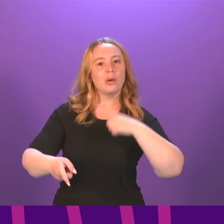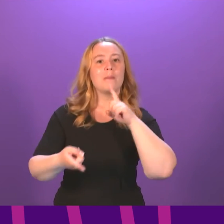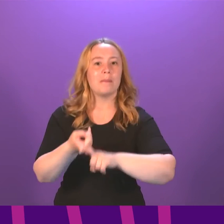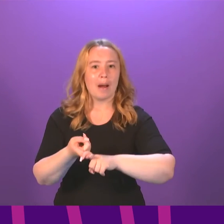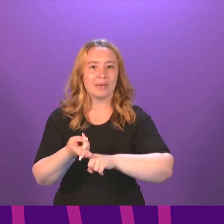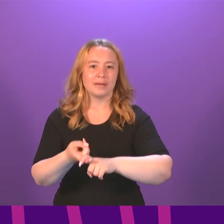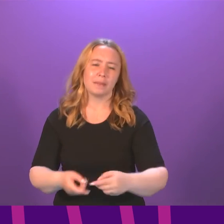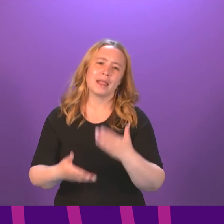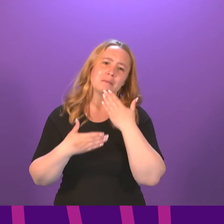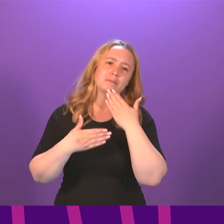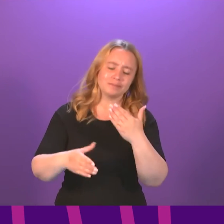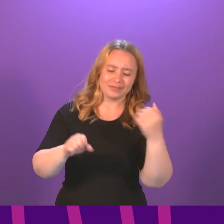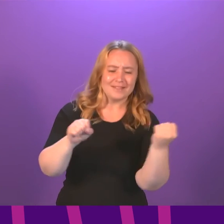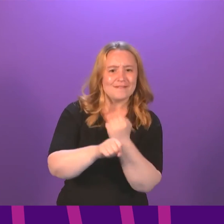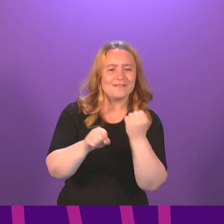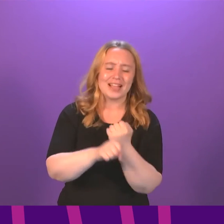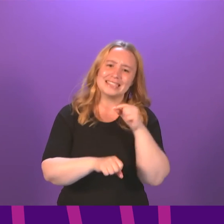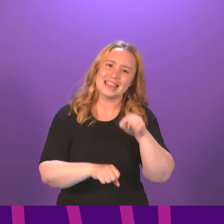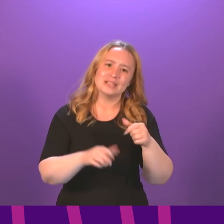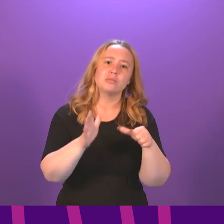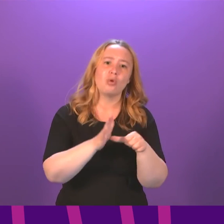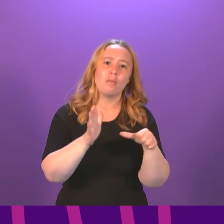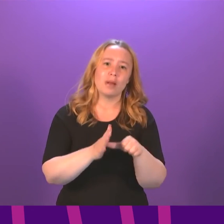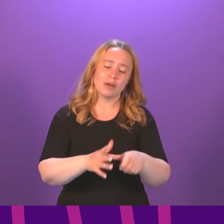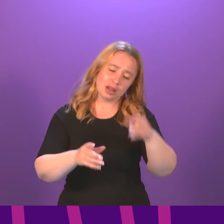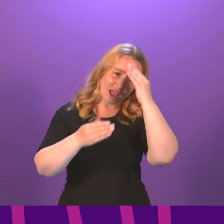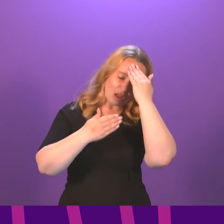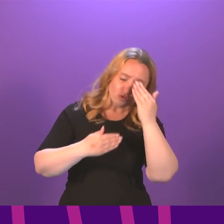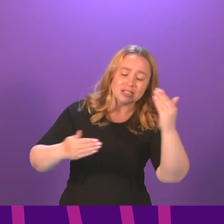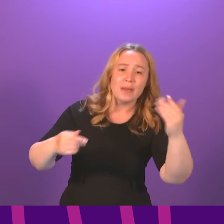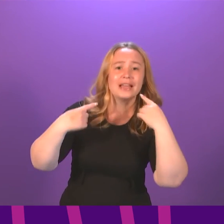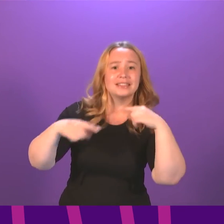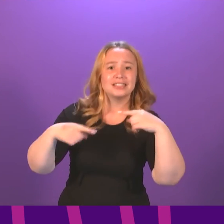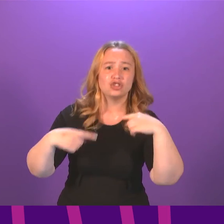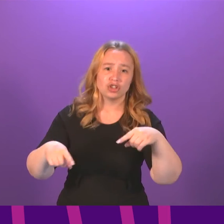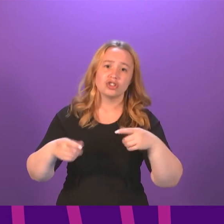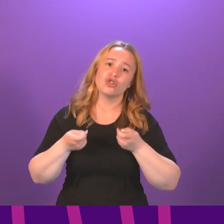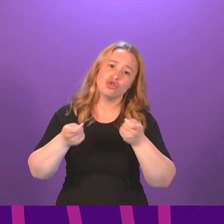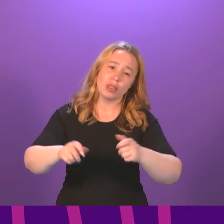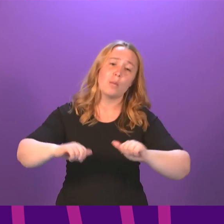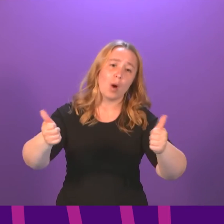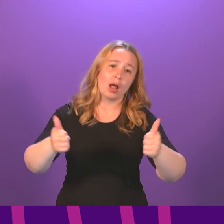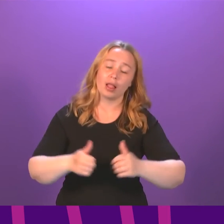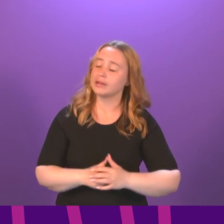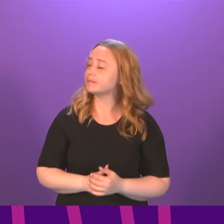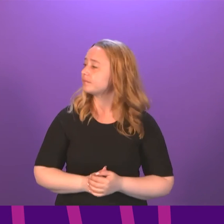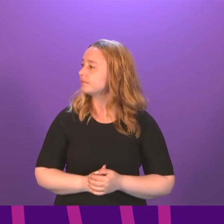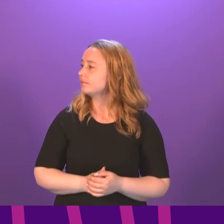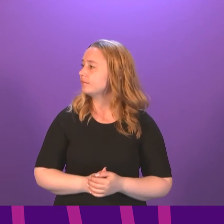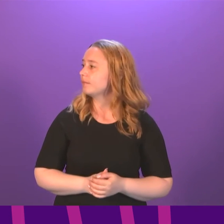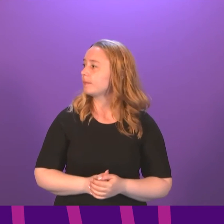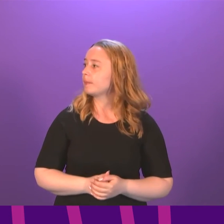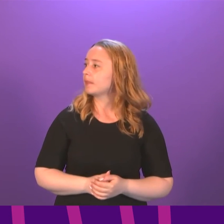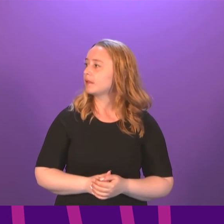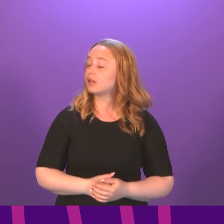Minister fix this and treat these teachers with respect and decency for a change? First Minister. Well, the Scottish Government will make